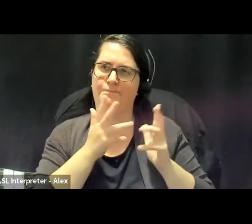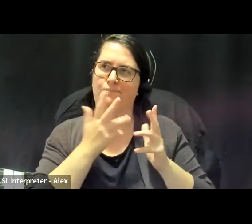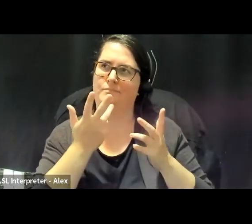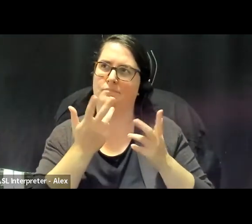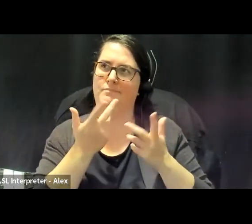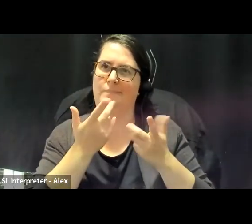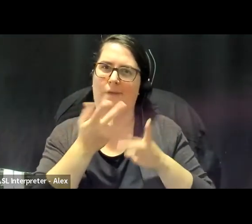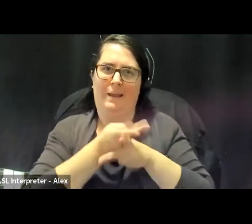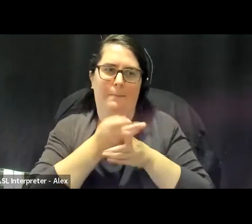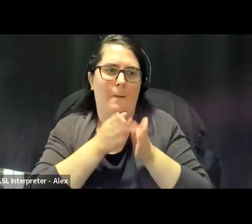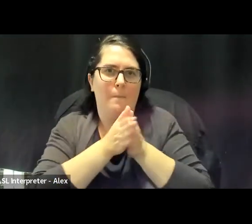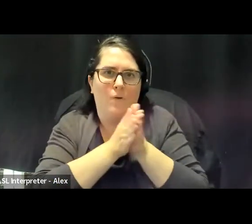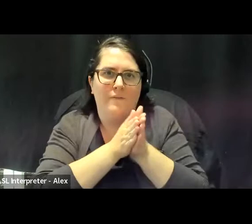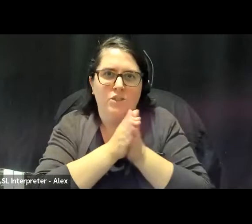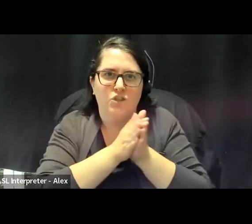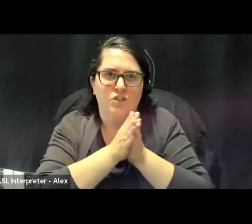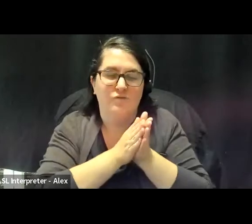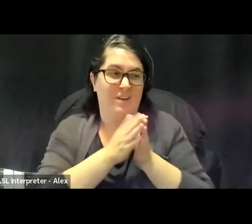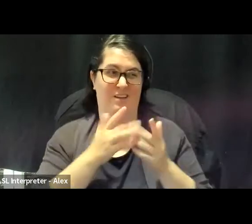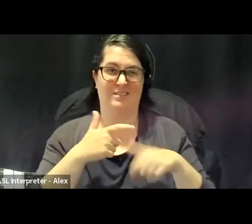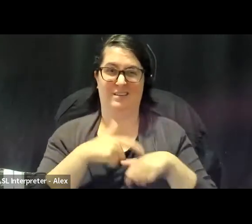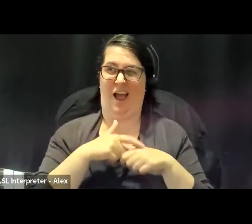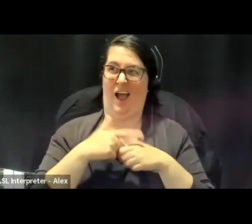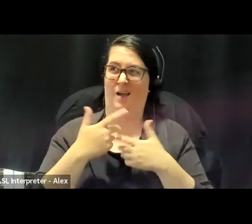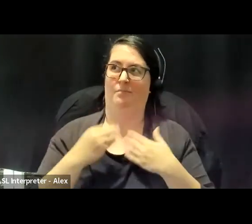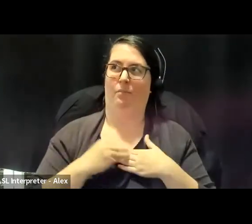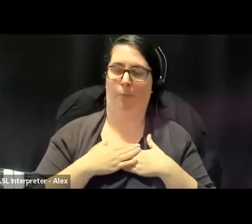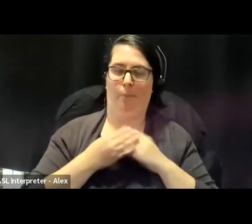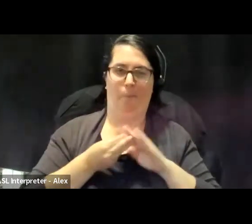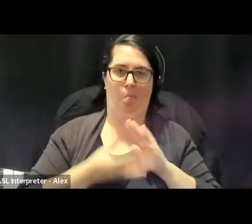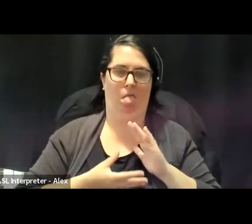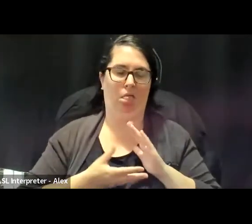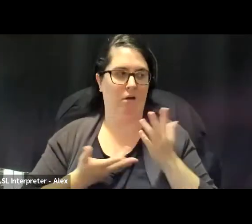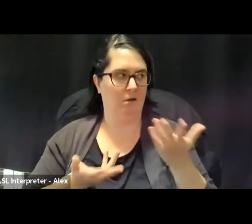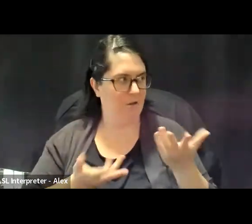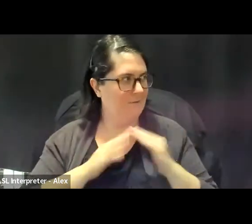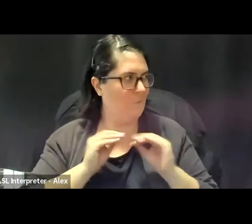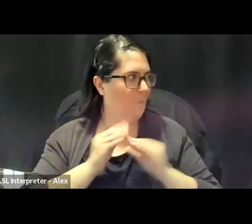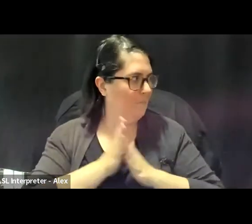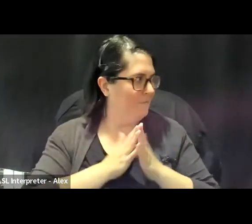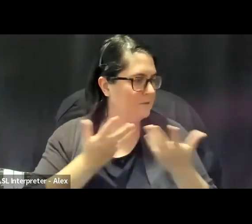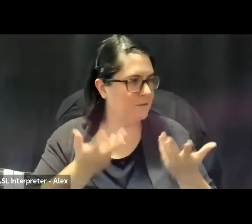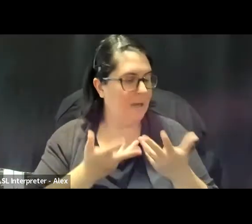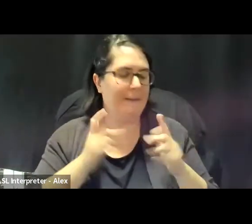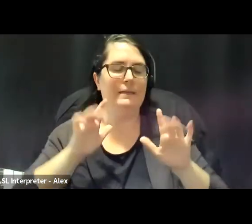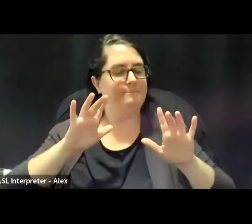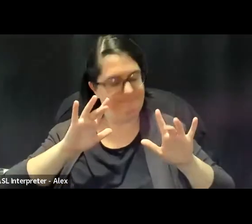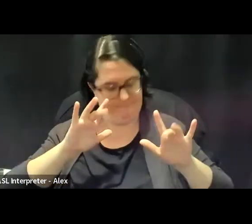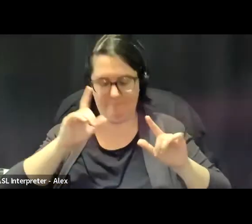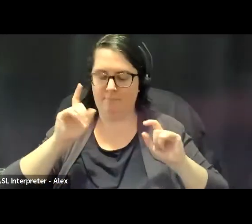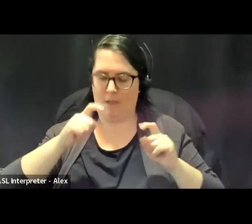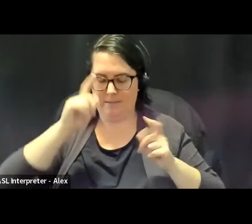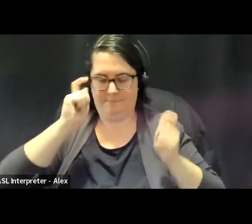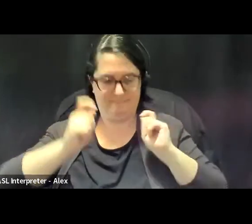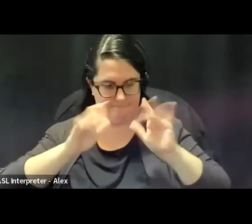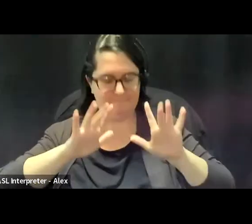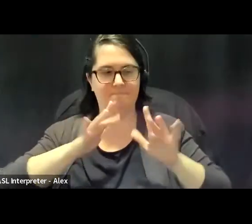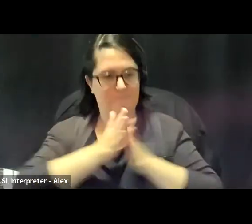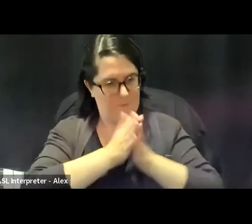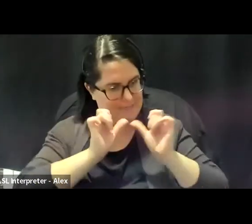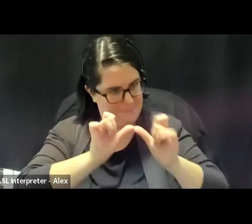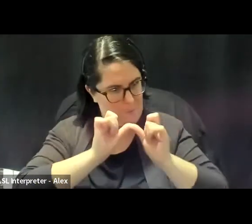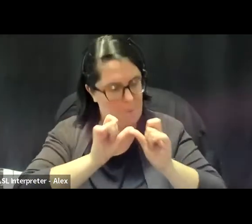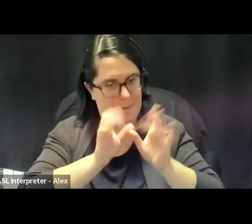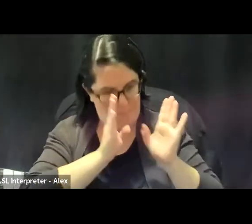motivated, even at a time of lack of motivation, because this is a time that's probably going to ask more from us than we could have realized. So I was always thinking